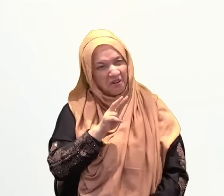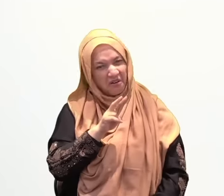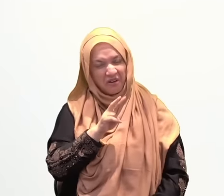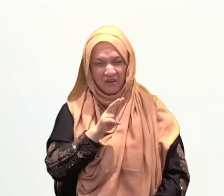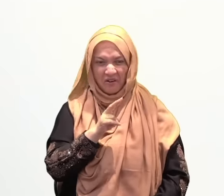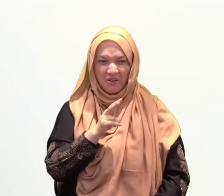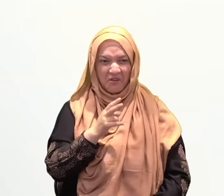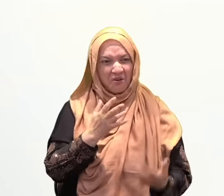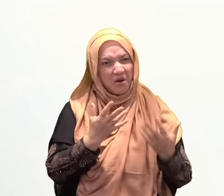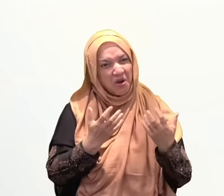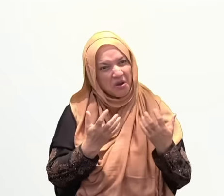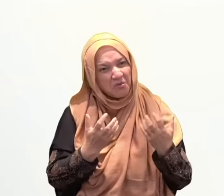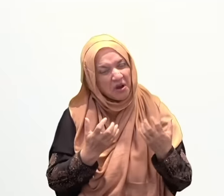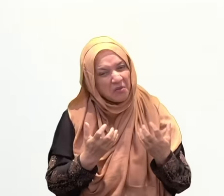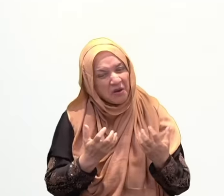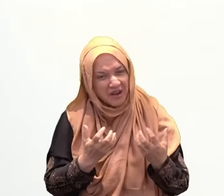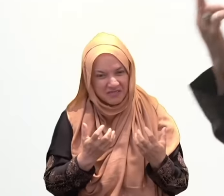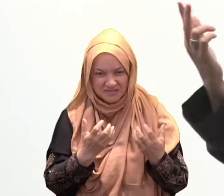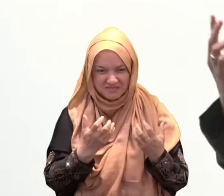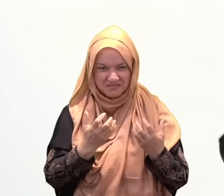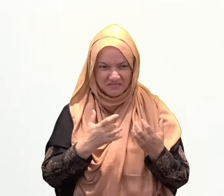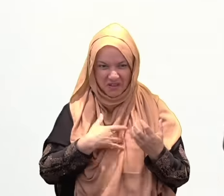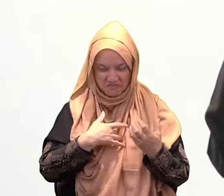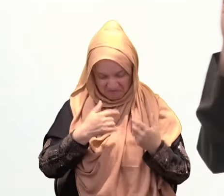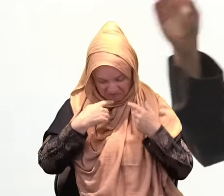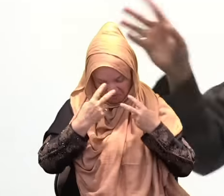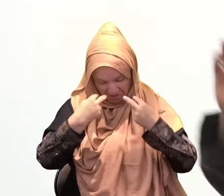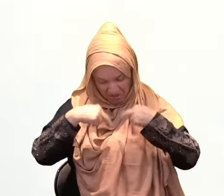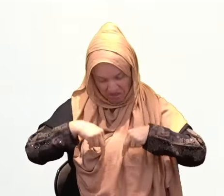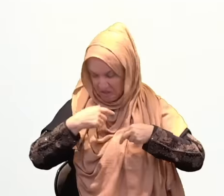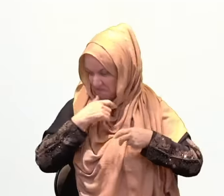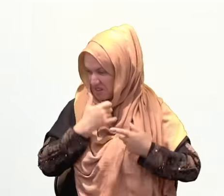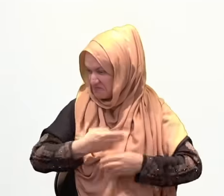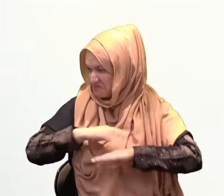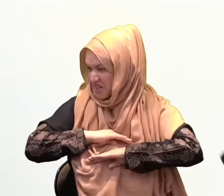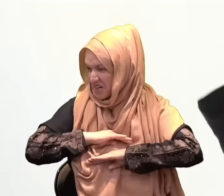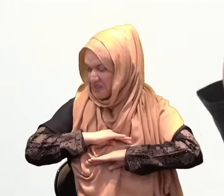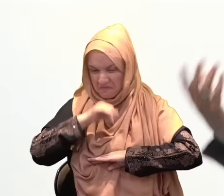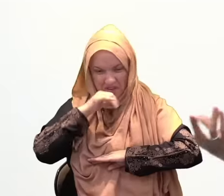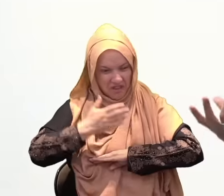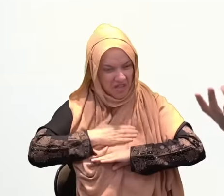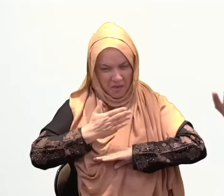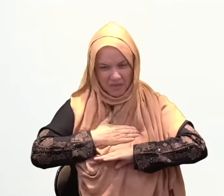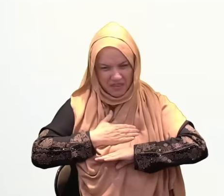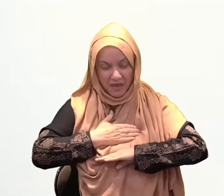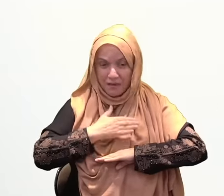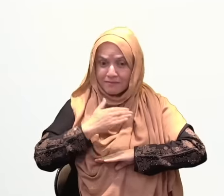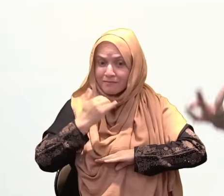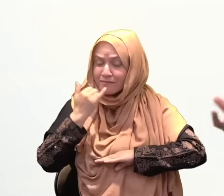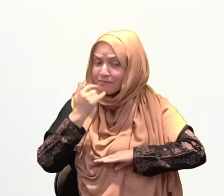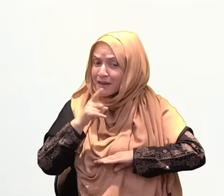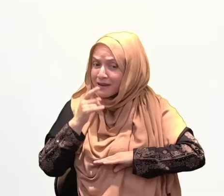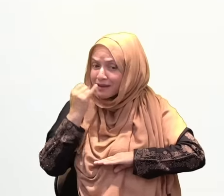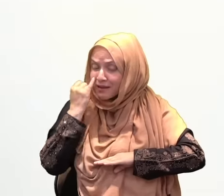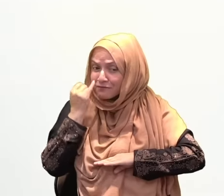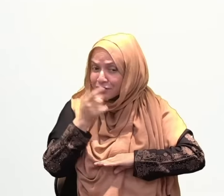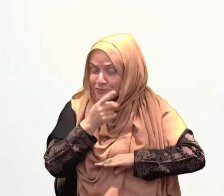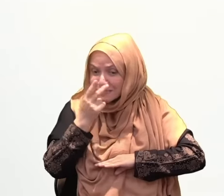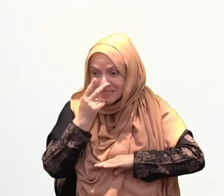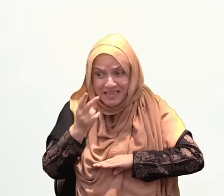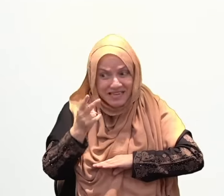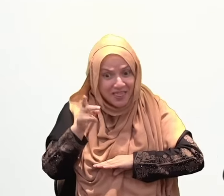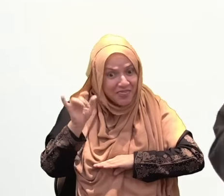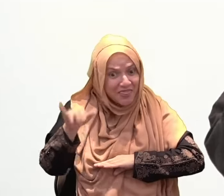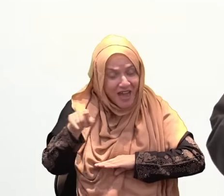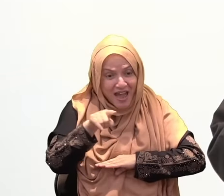'ala has bestowed upon you. Meaning one part of the hadith is what you're looking at, the other part of the hadith is how you're talking about things.